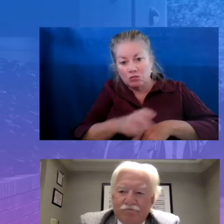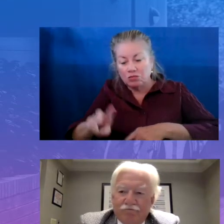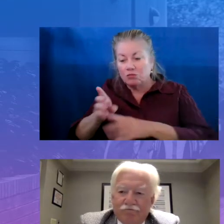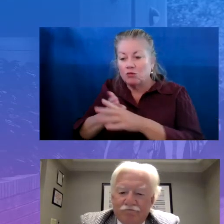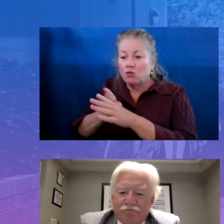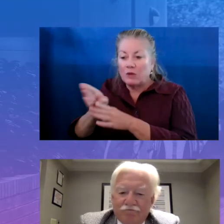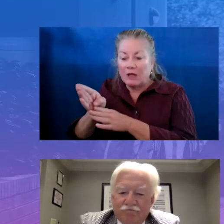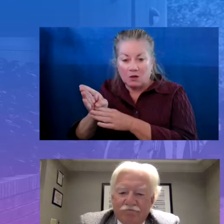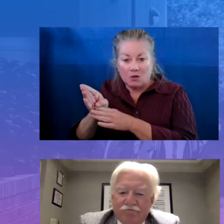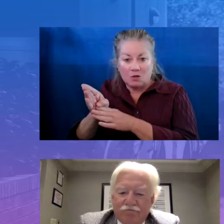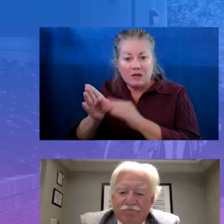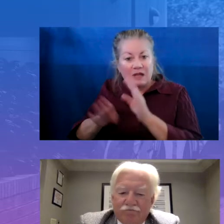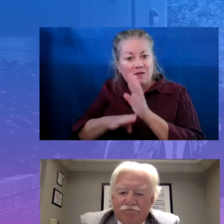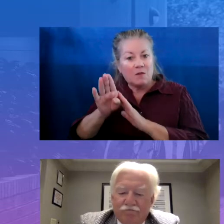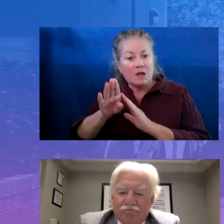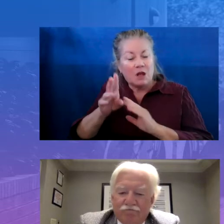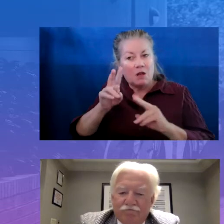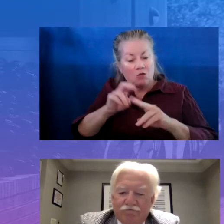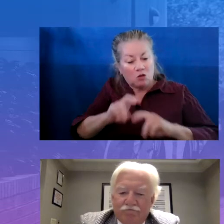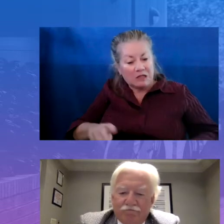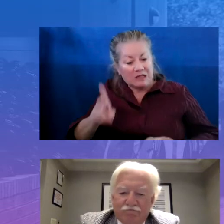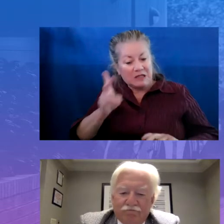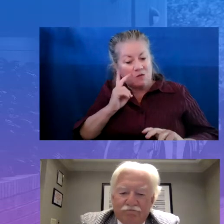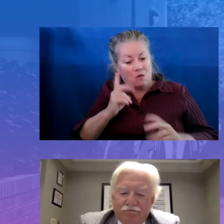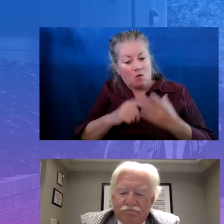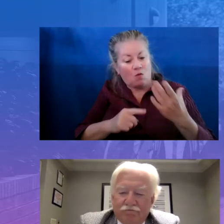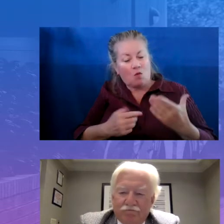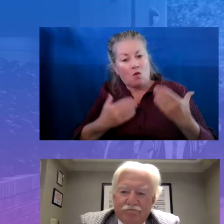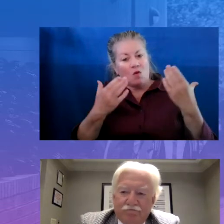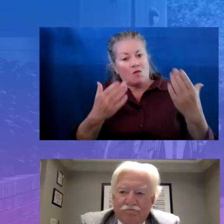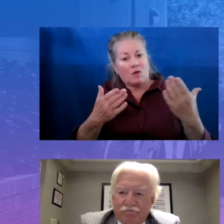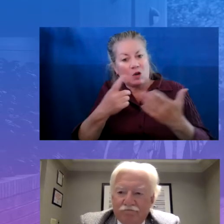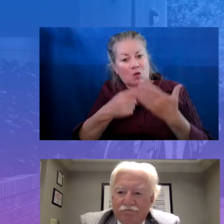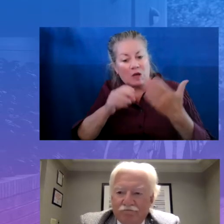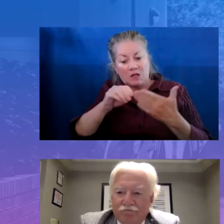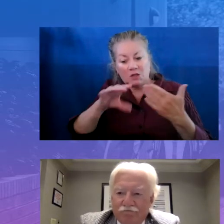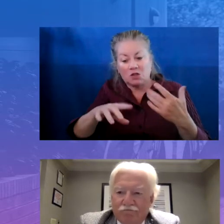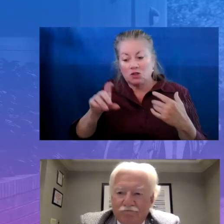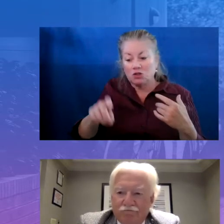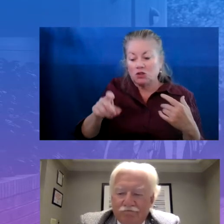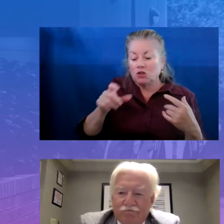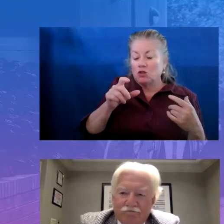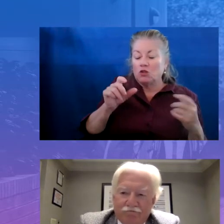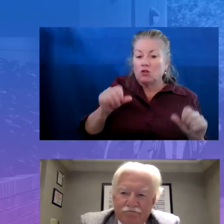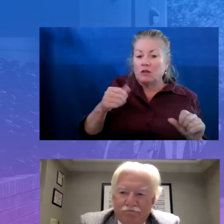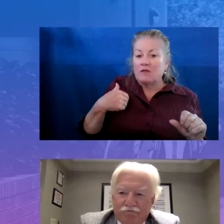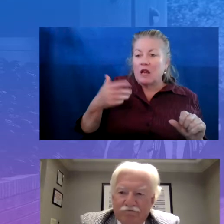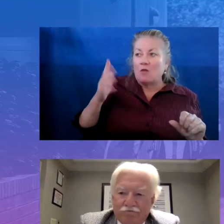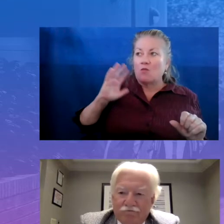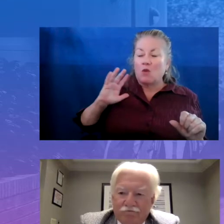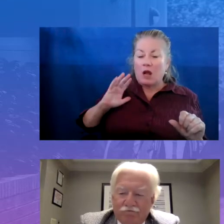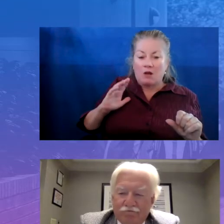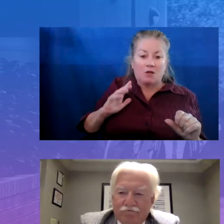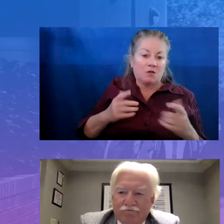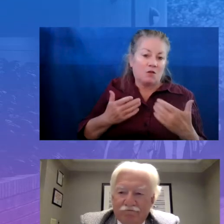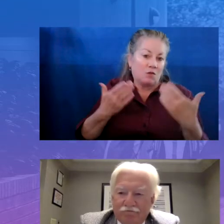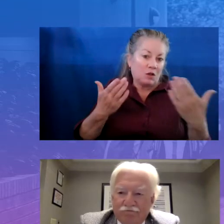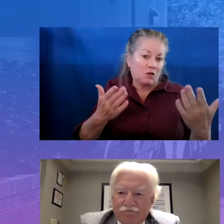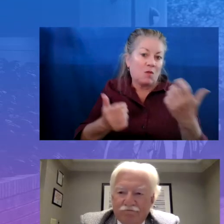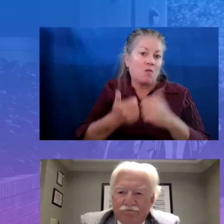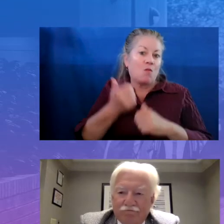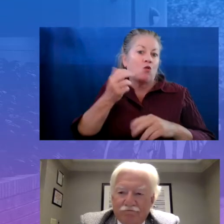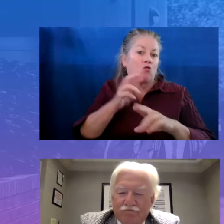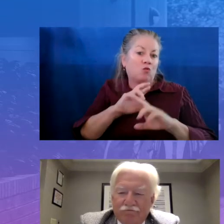at what we're offering to see what the student should or could have had prior to that offering so that they're most ready and we can differentiate